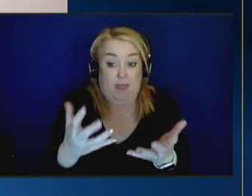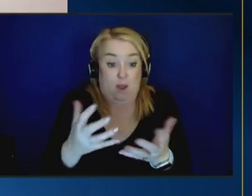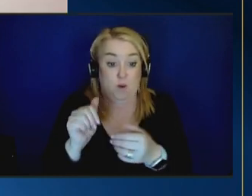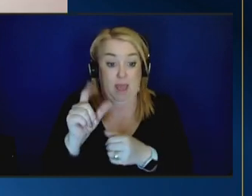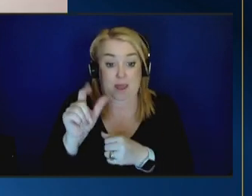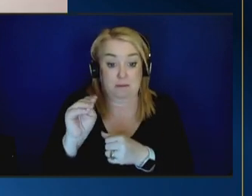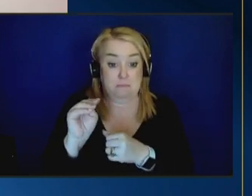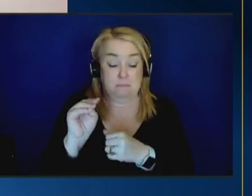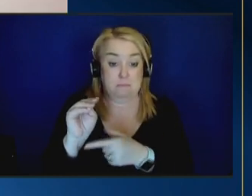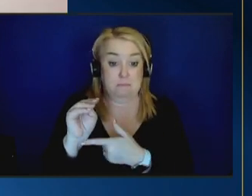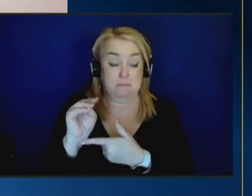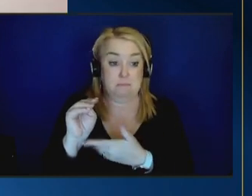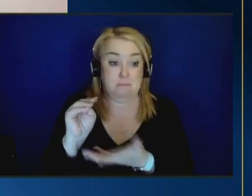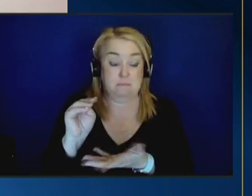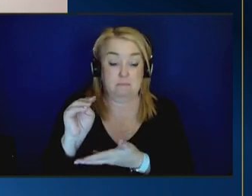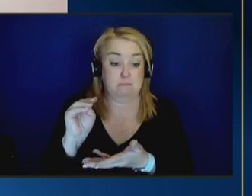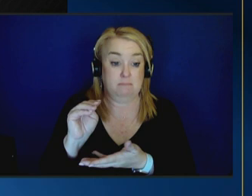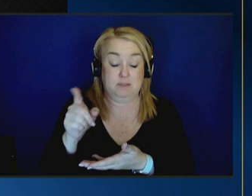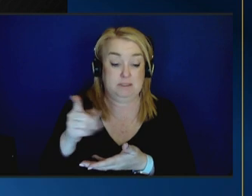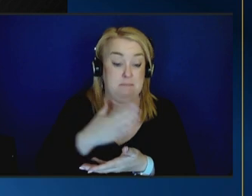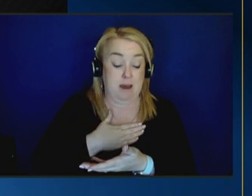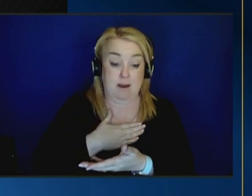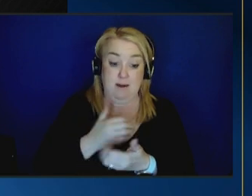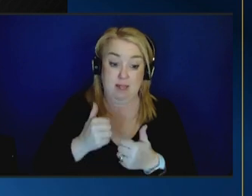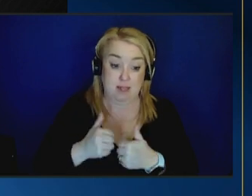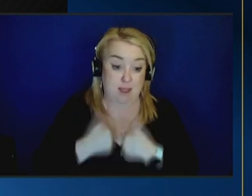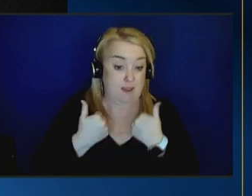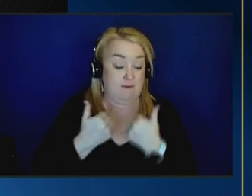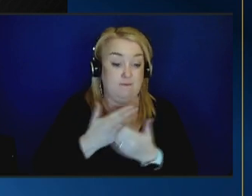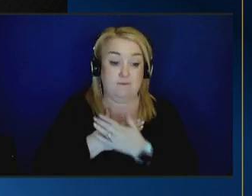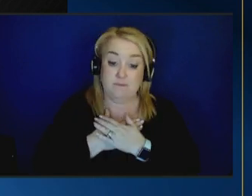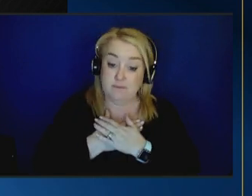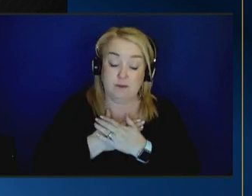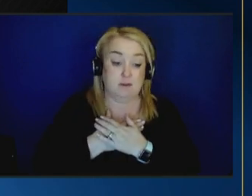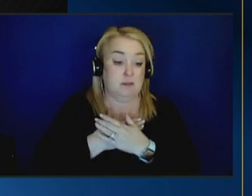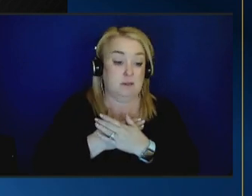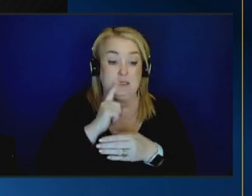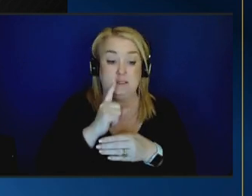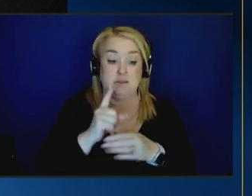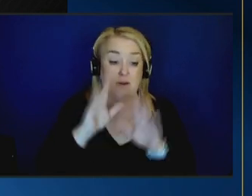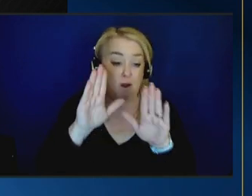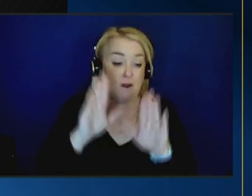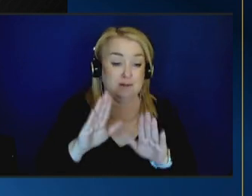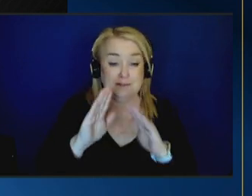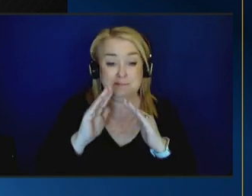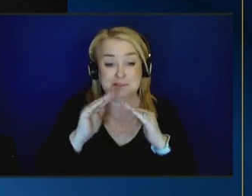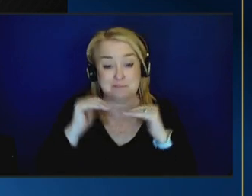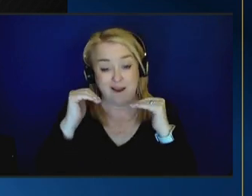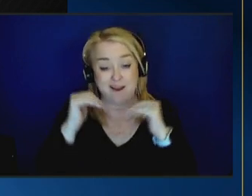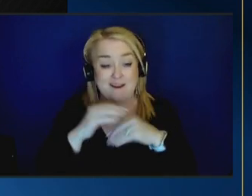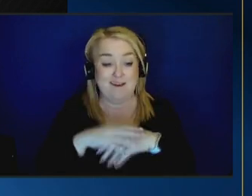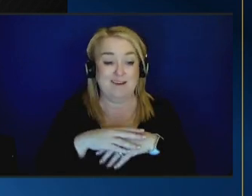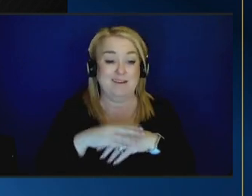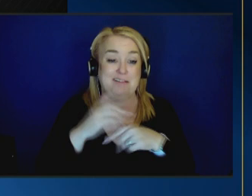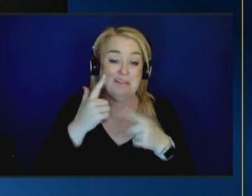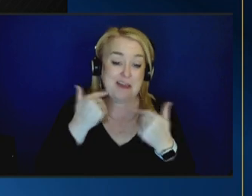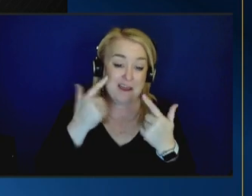mean you know he's my life you know he's got an awesome smile and an awesome laugh